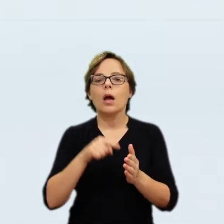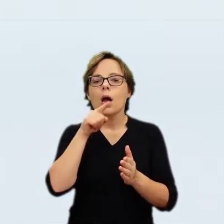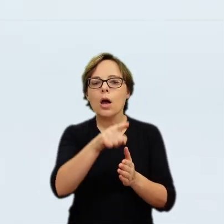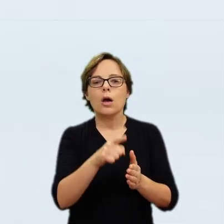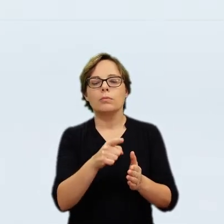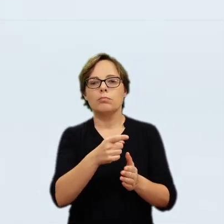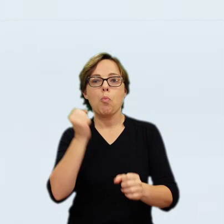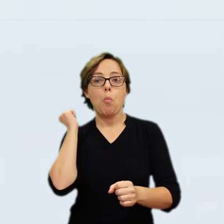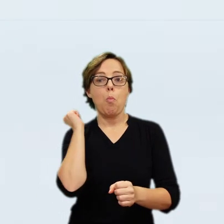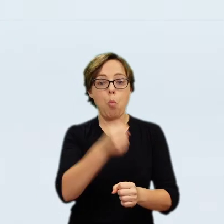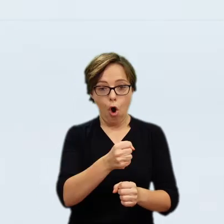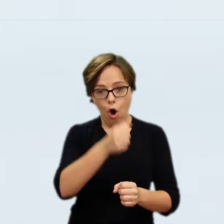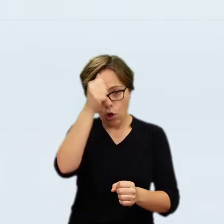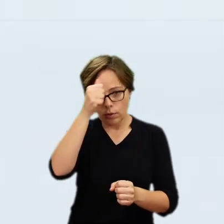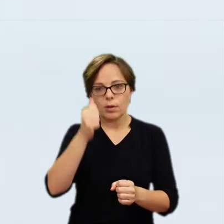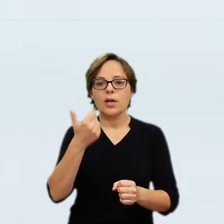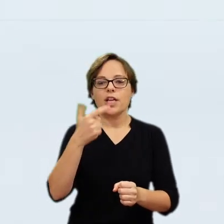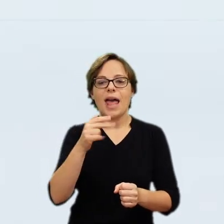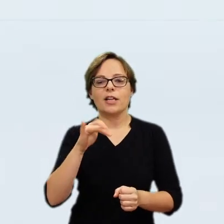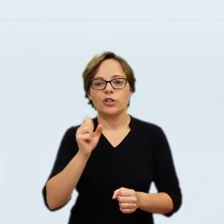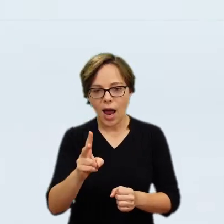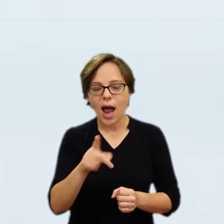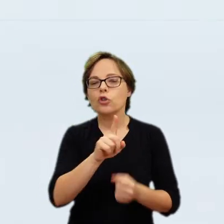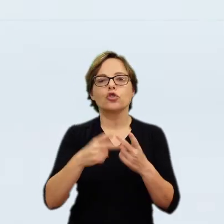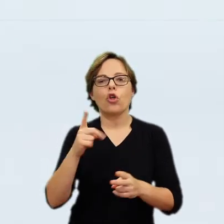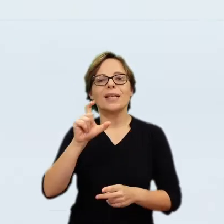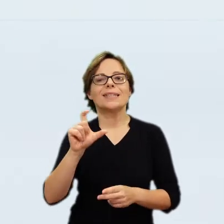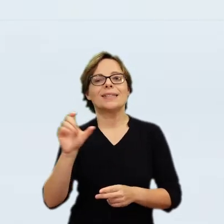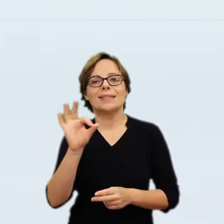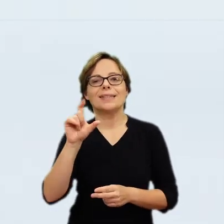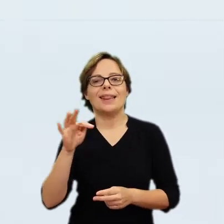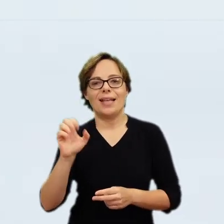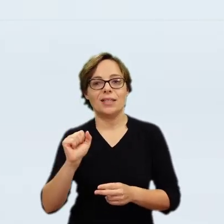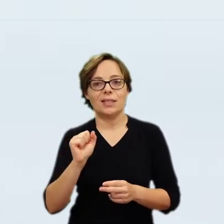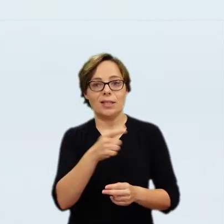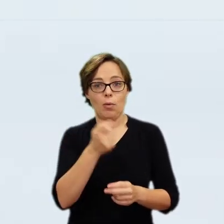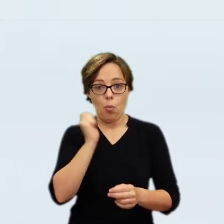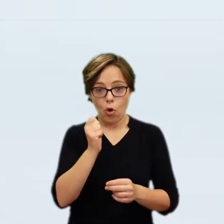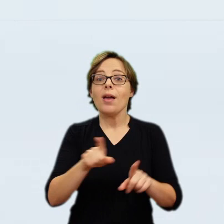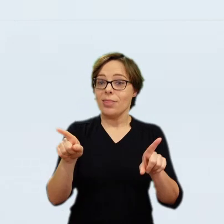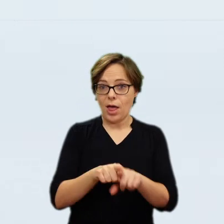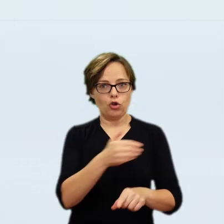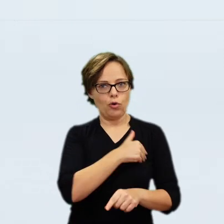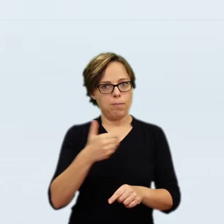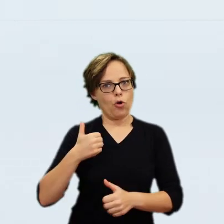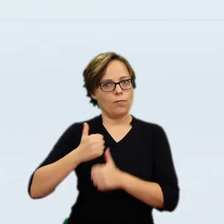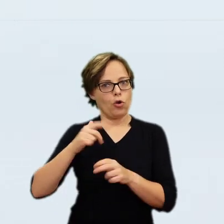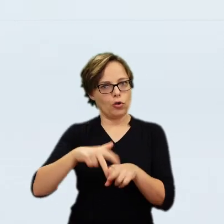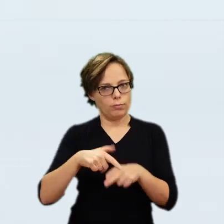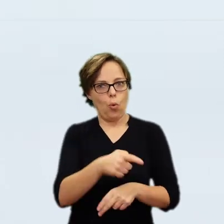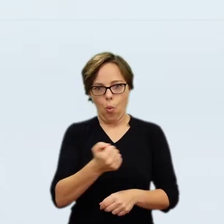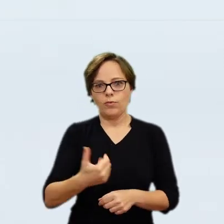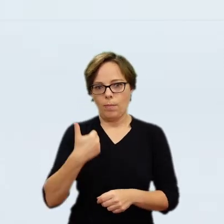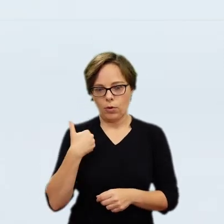the latter, Francois de Motvis, one of the ladies-in-waiting of the French queen and of Austria, commented, there is